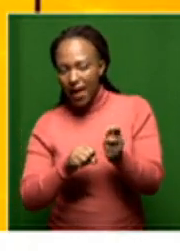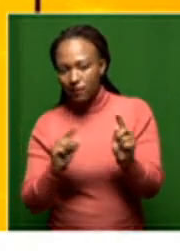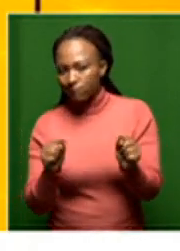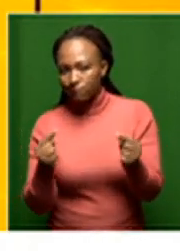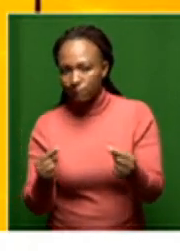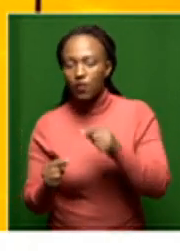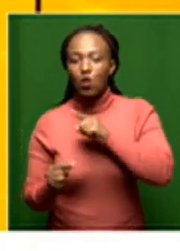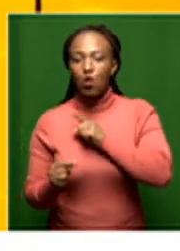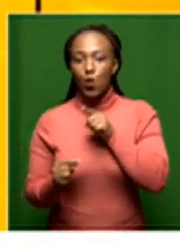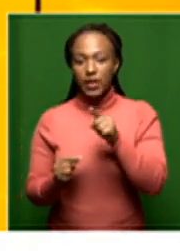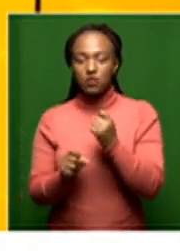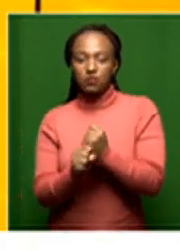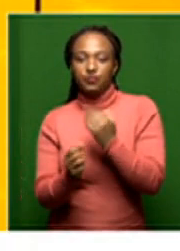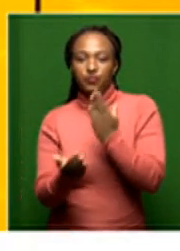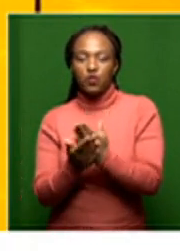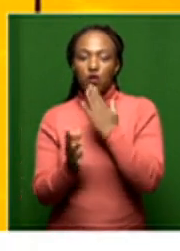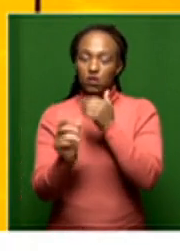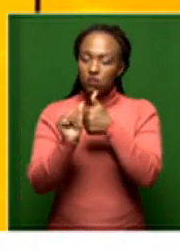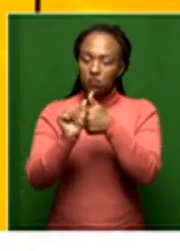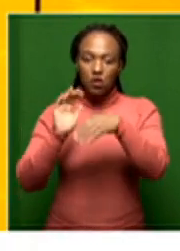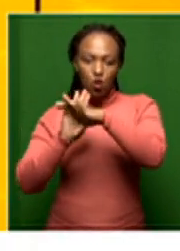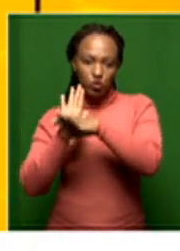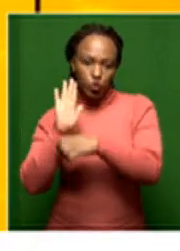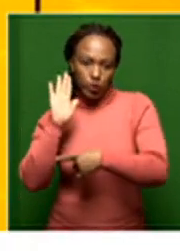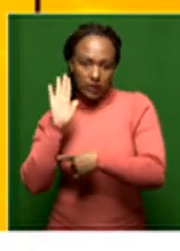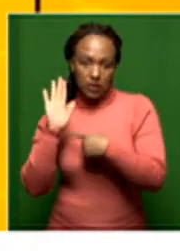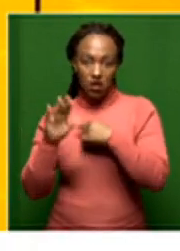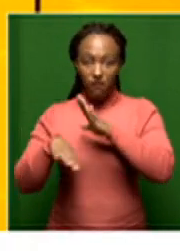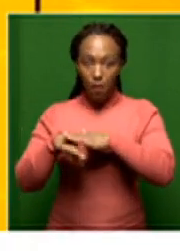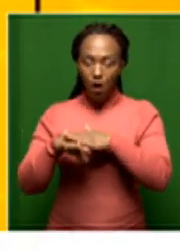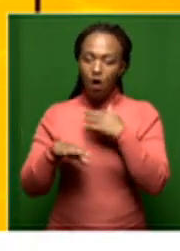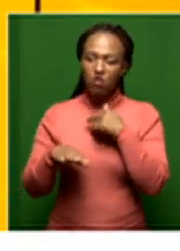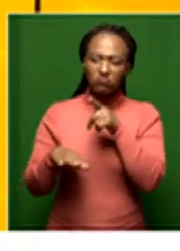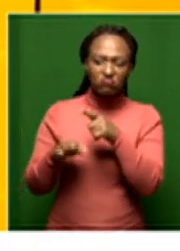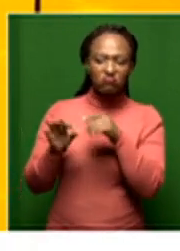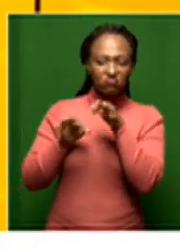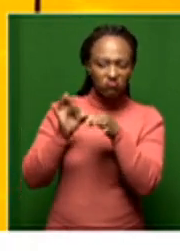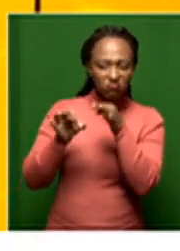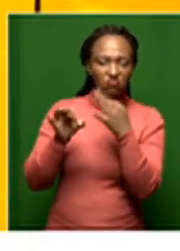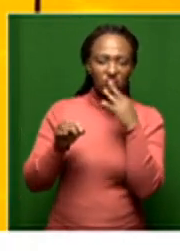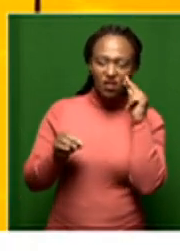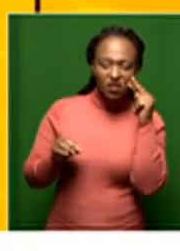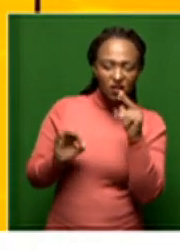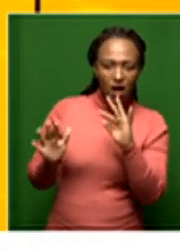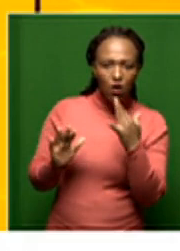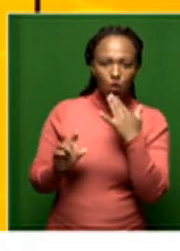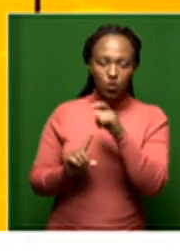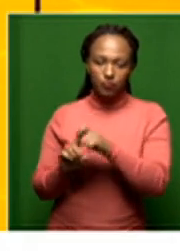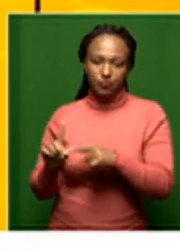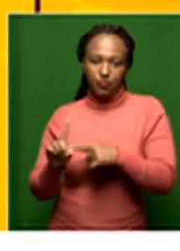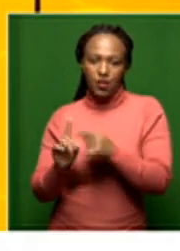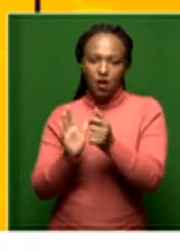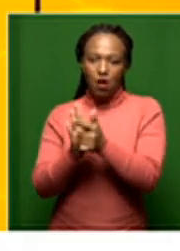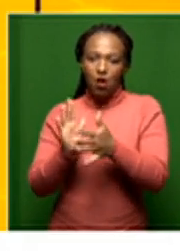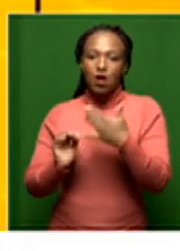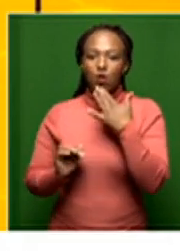and ensure that it complies with the Constitution. Now to share his impressions on these latest developments is Advocate